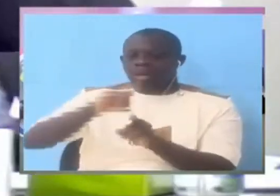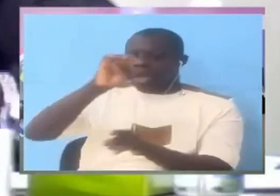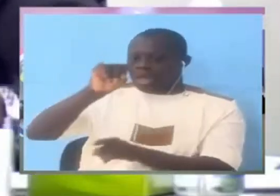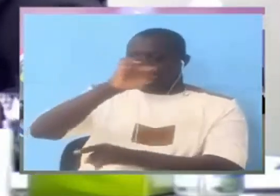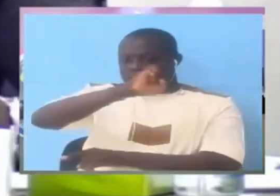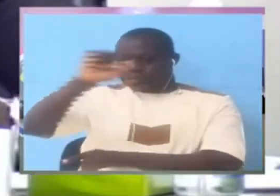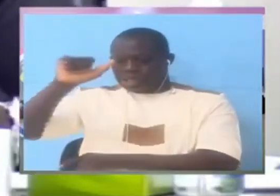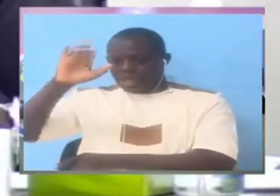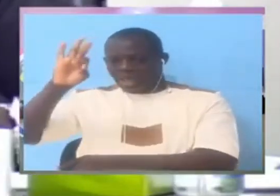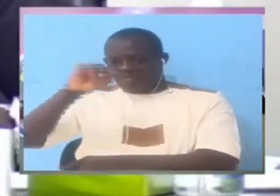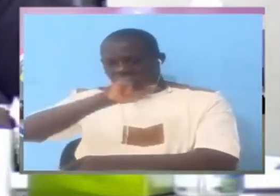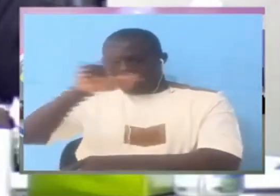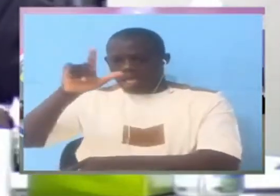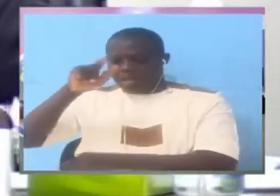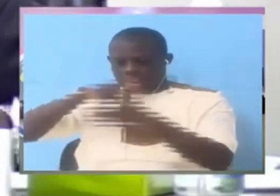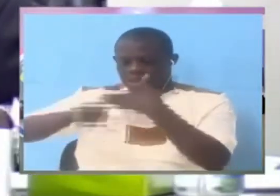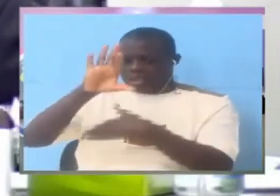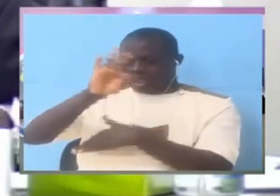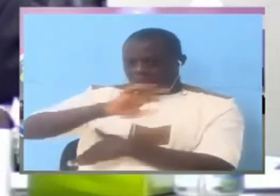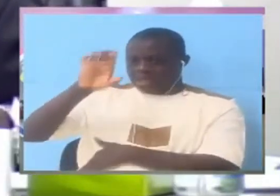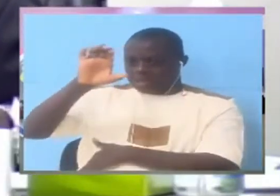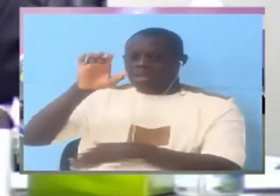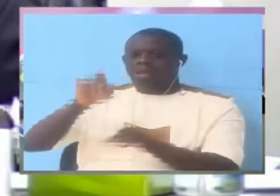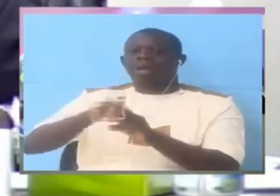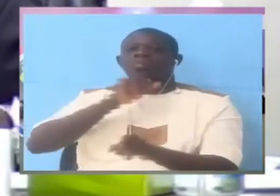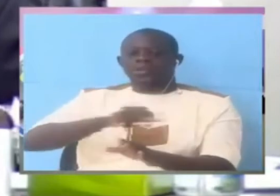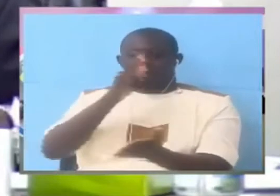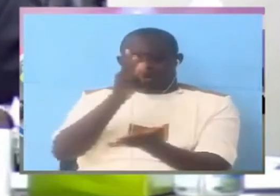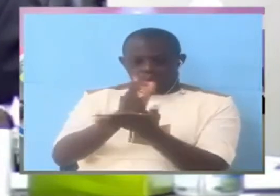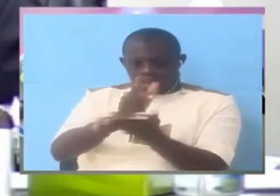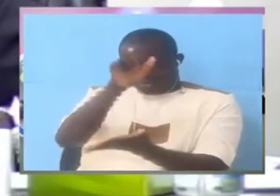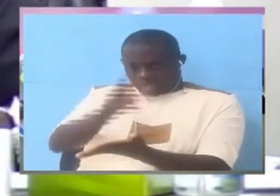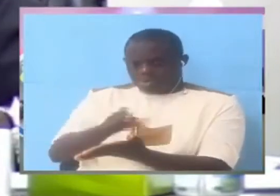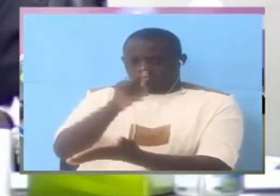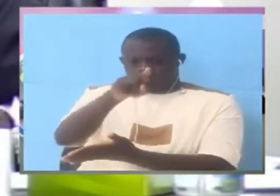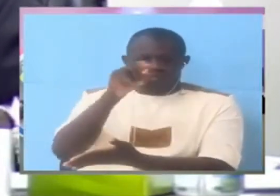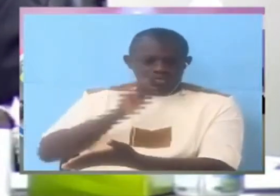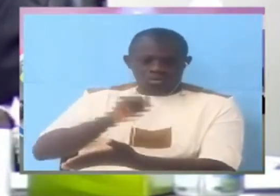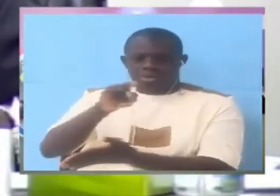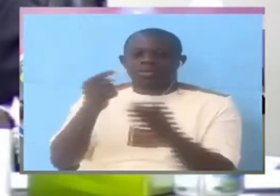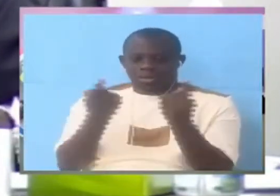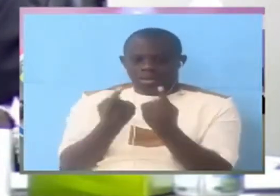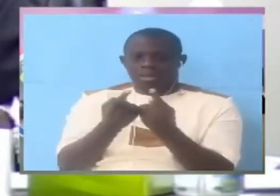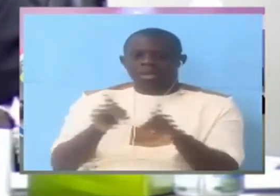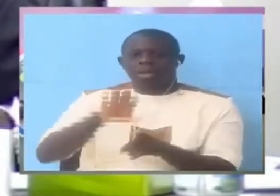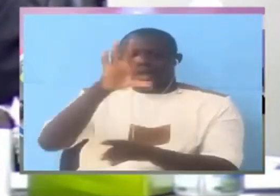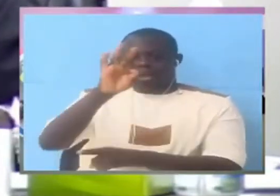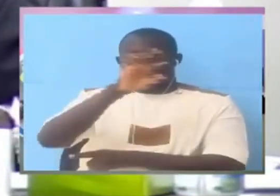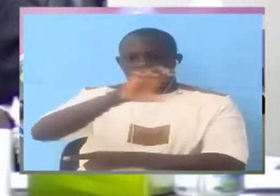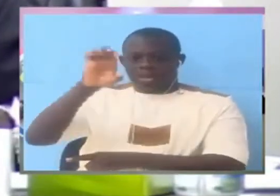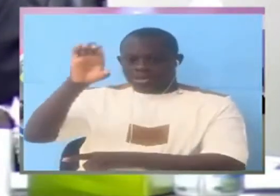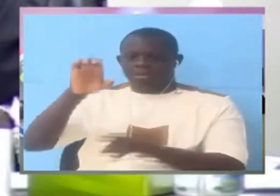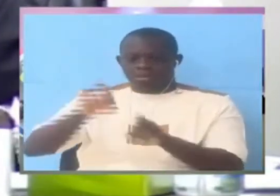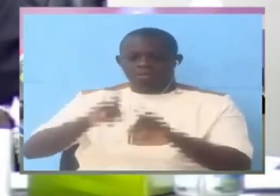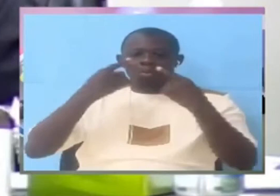Well, Mr. Witness, you use that analogy. You use that analogy. Well, TRC is broadcasted